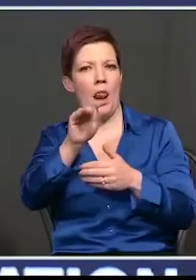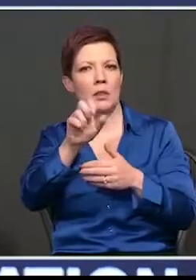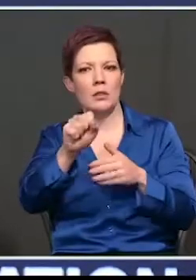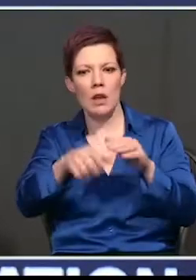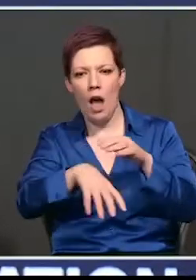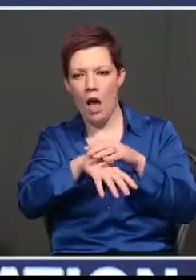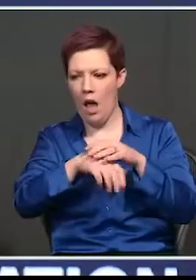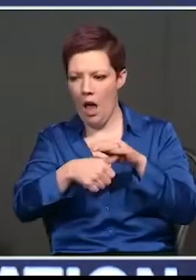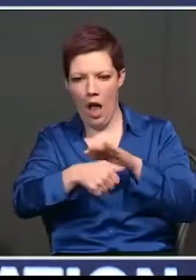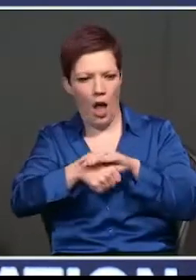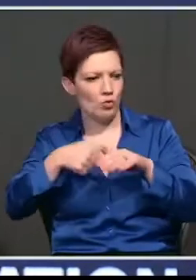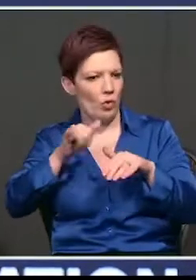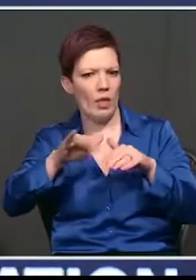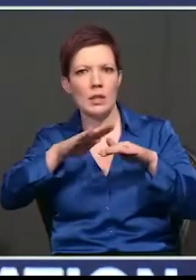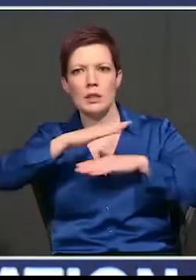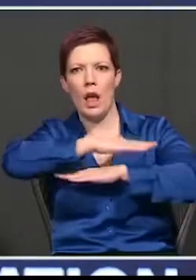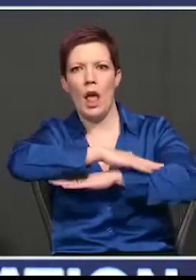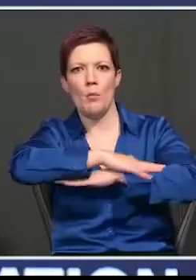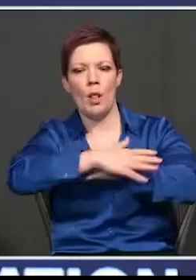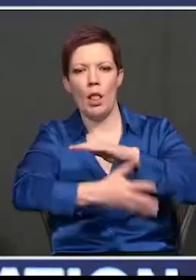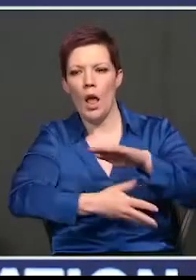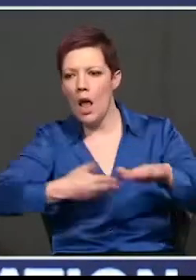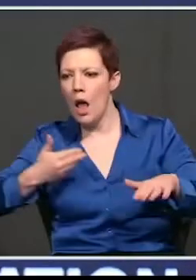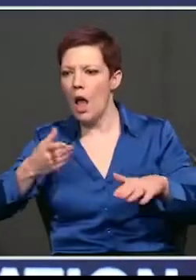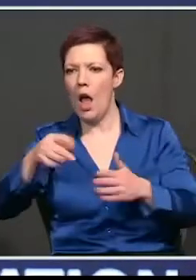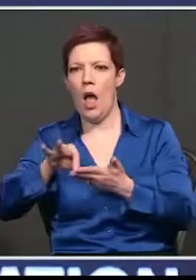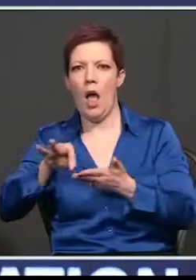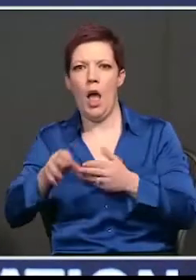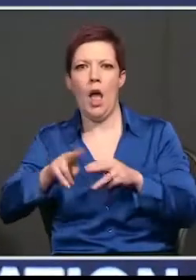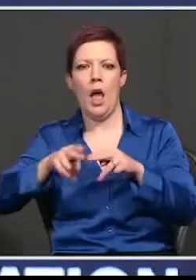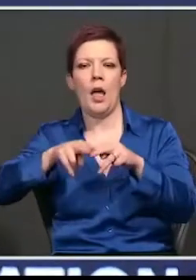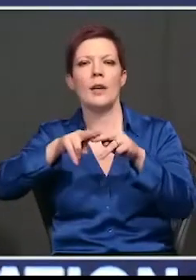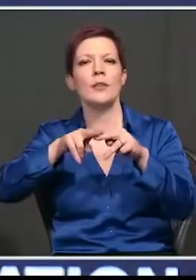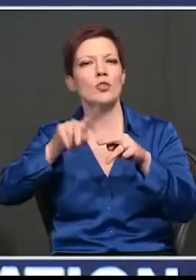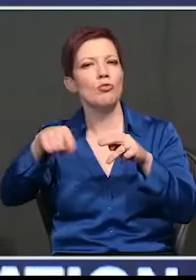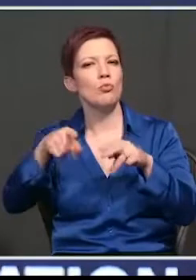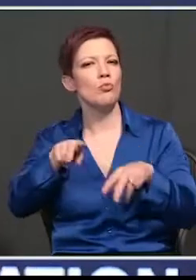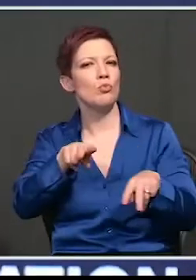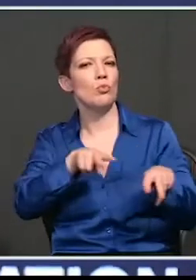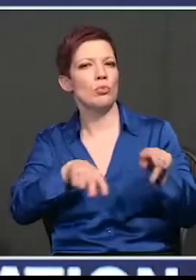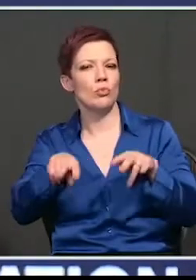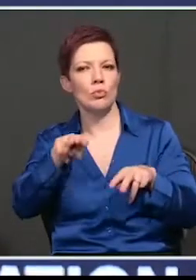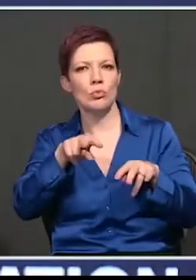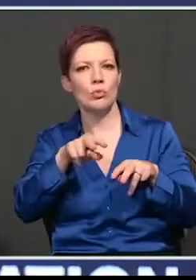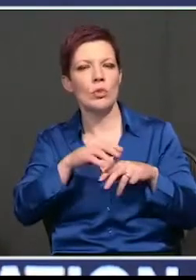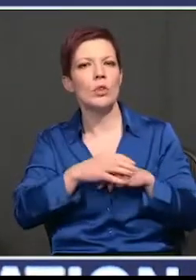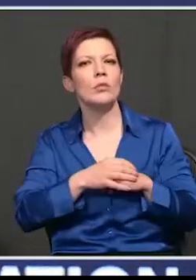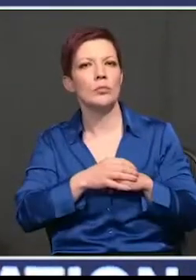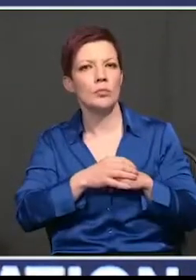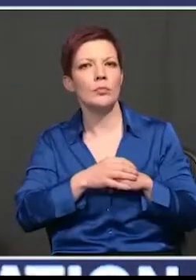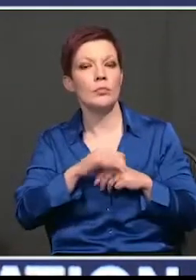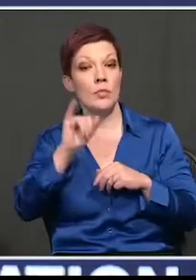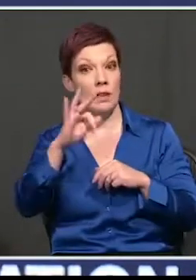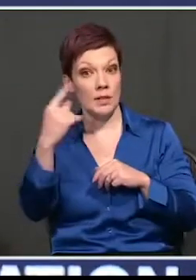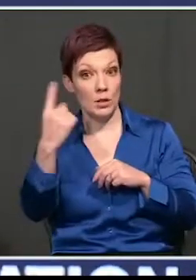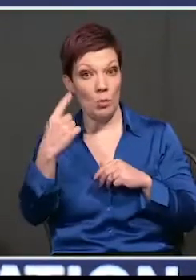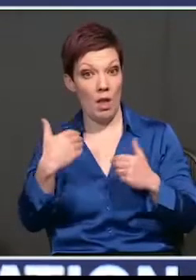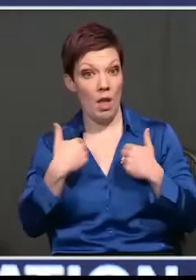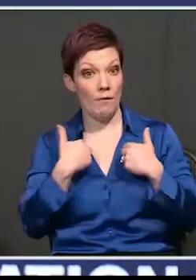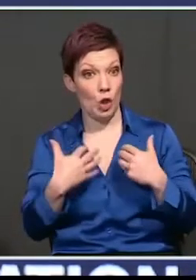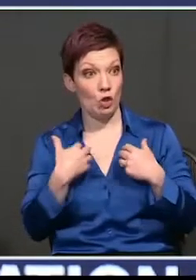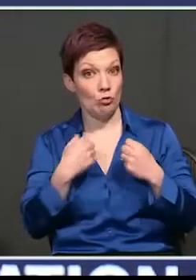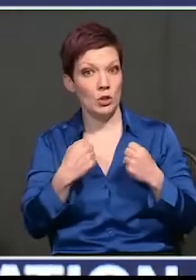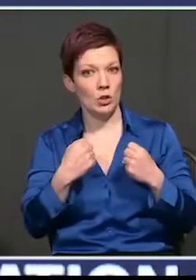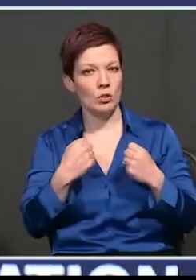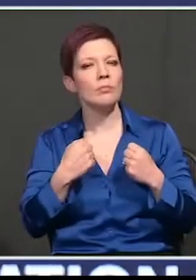under tables, with all of the terrible things you saw. All you have to do is take a look. And if somebody has the courage, I know who